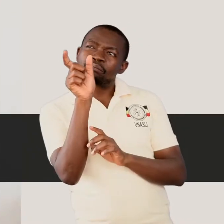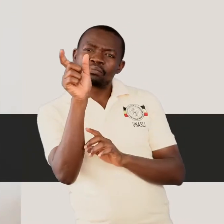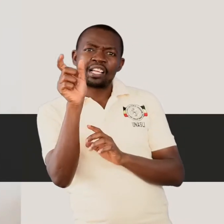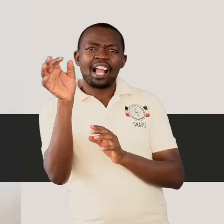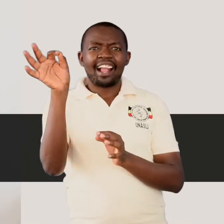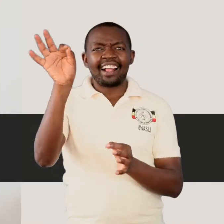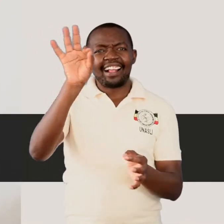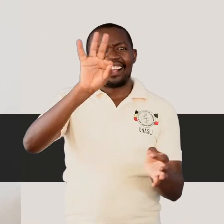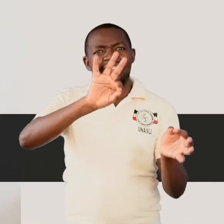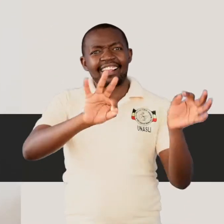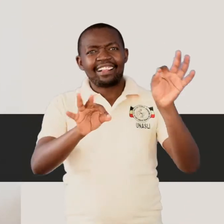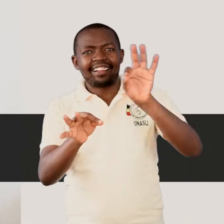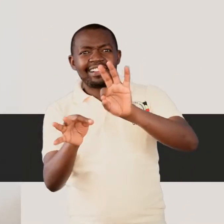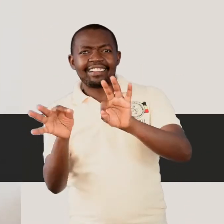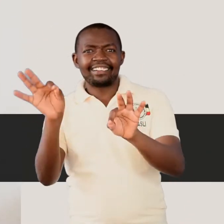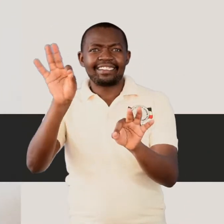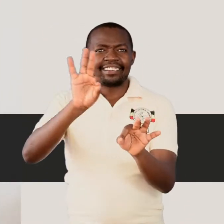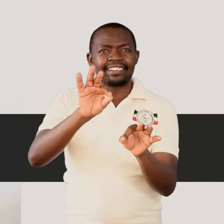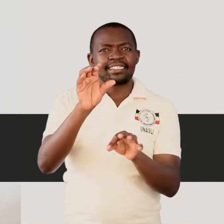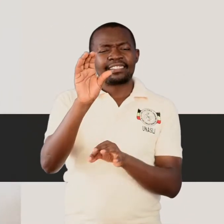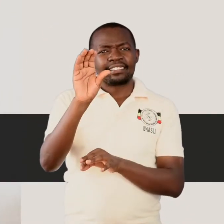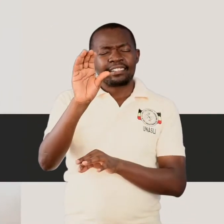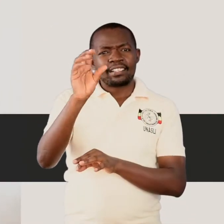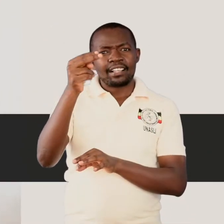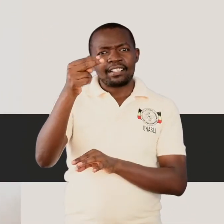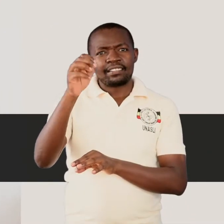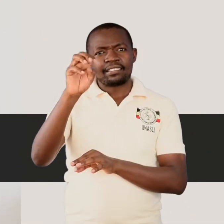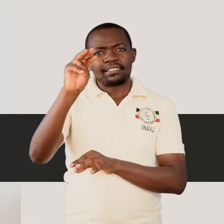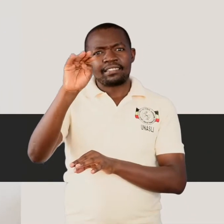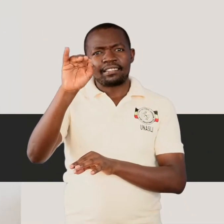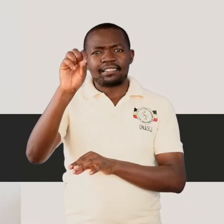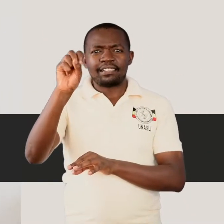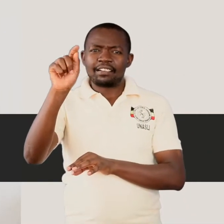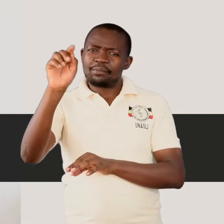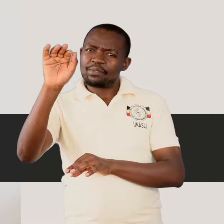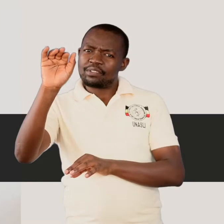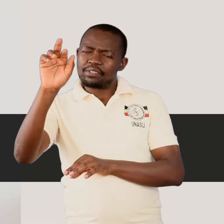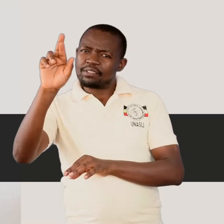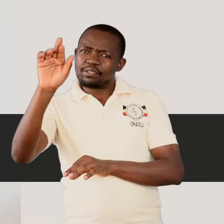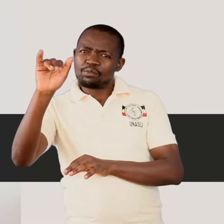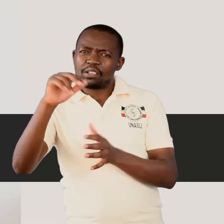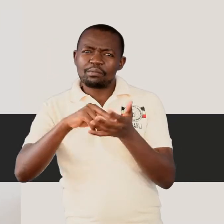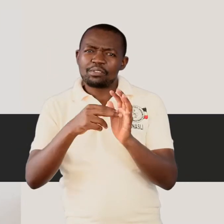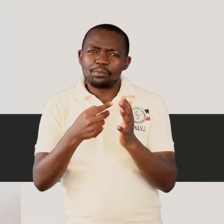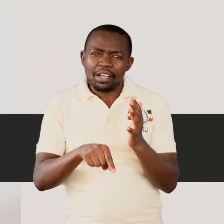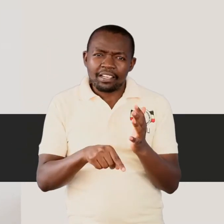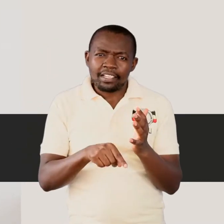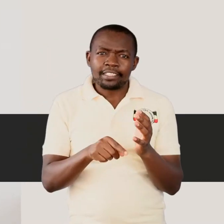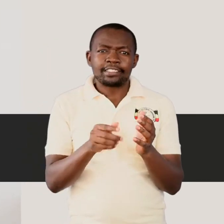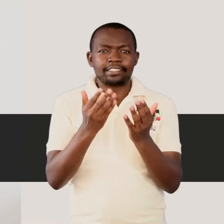is chemistry? The study of the changes in matter.